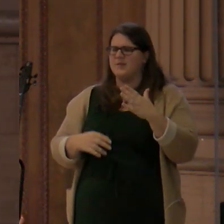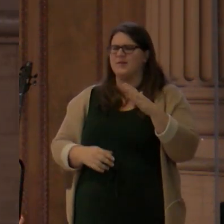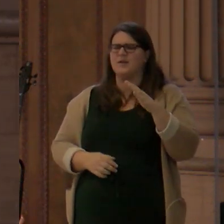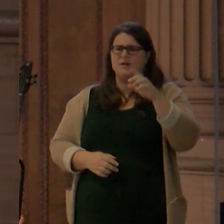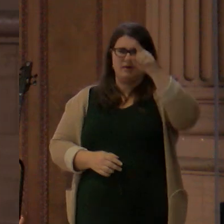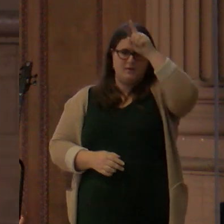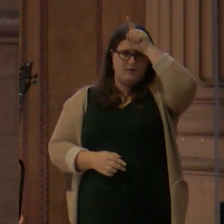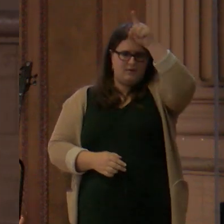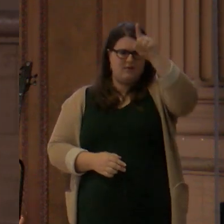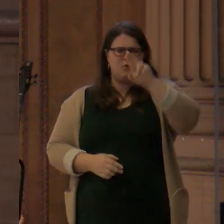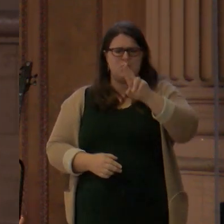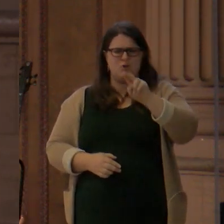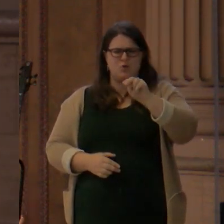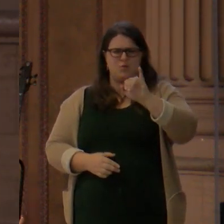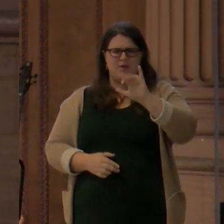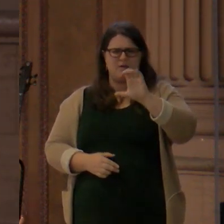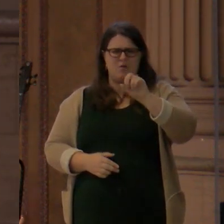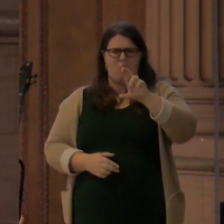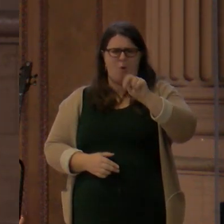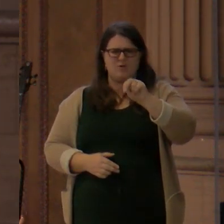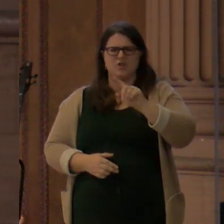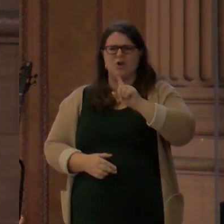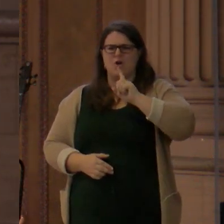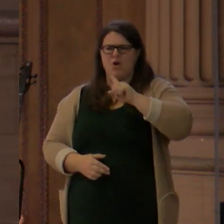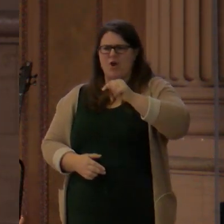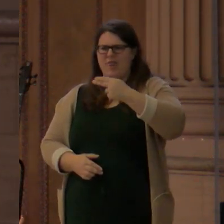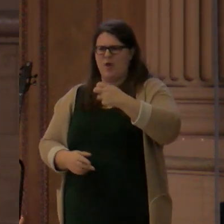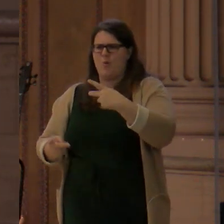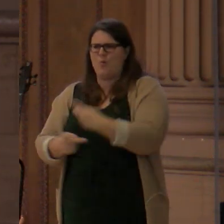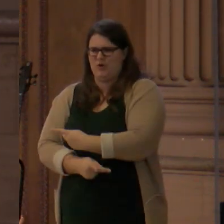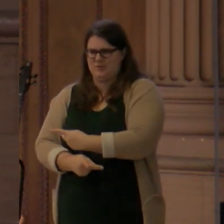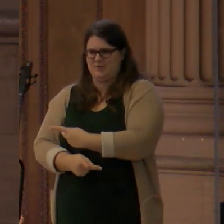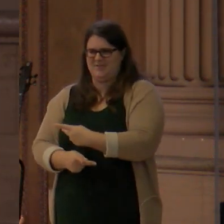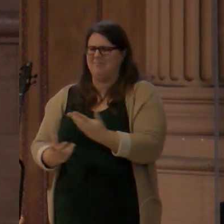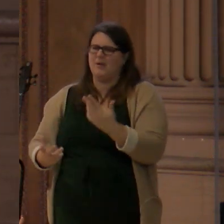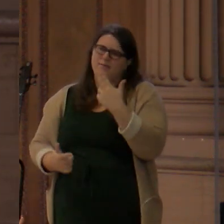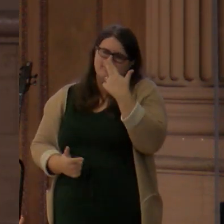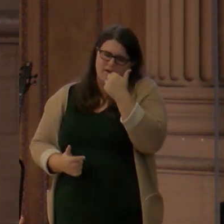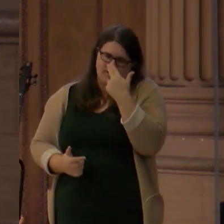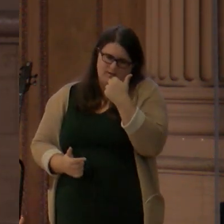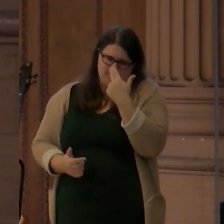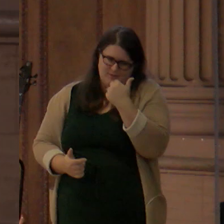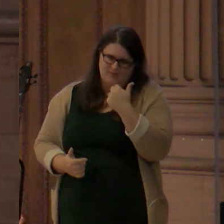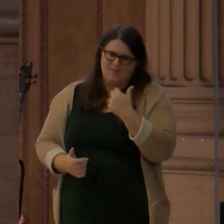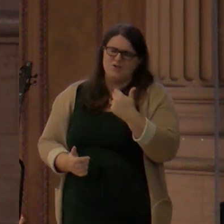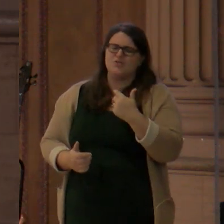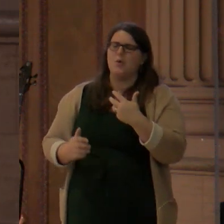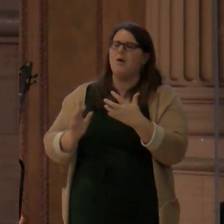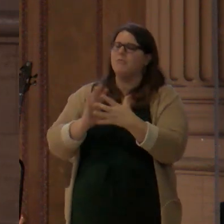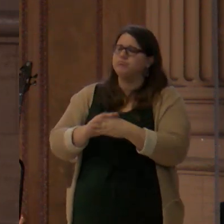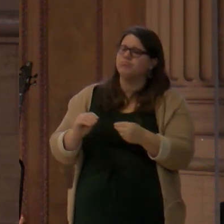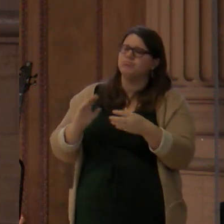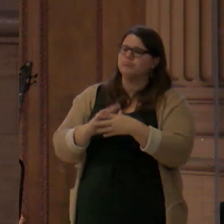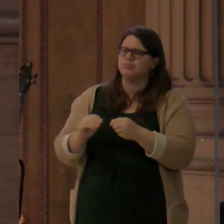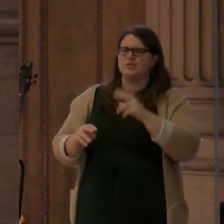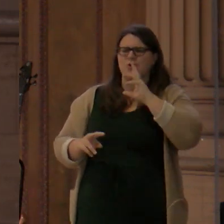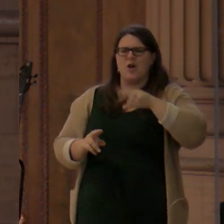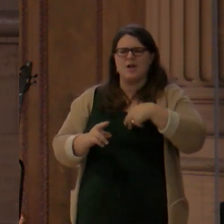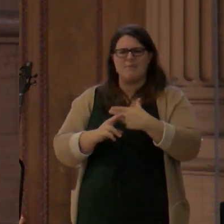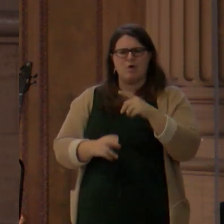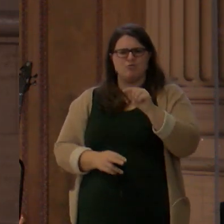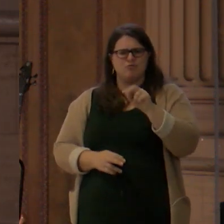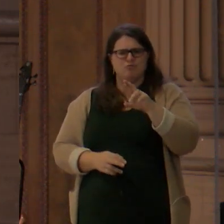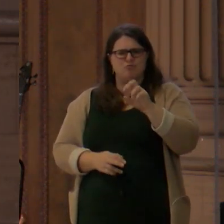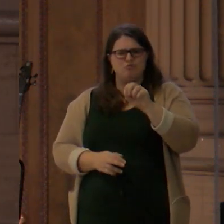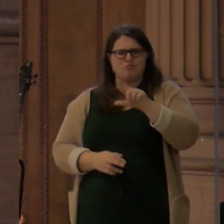And it's a pretty fun little book. It tells the story of this troll and just page after page he's complaining about